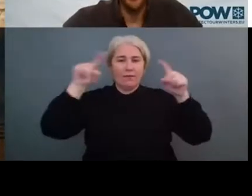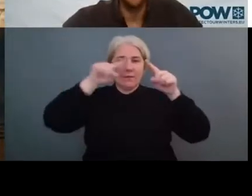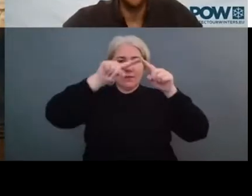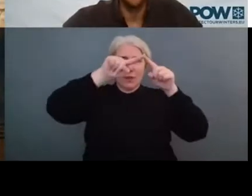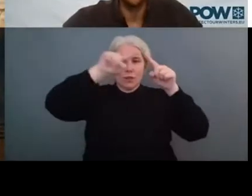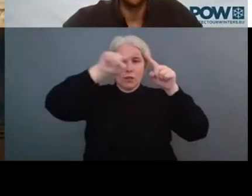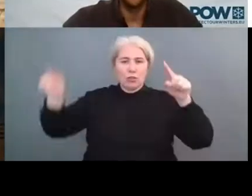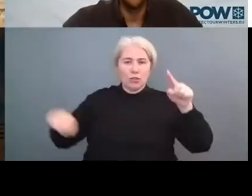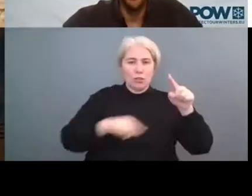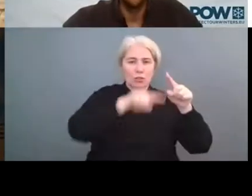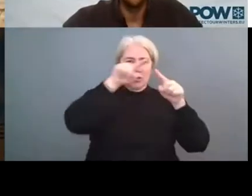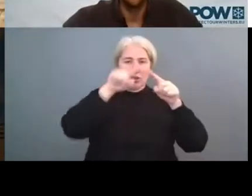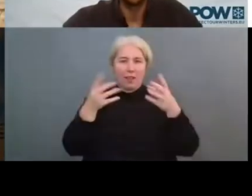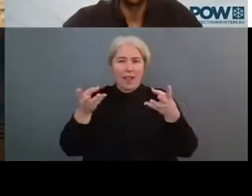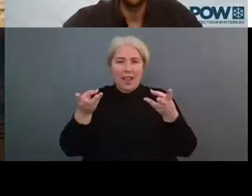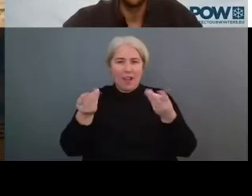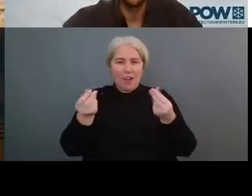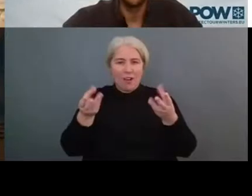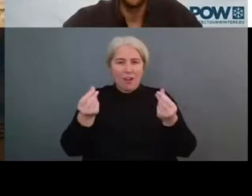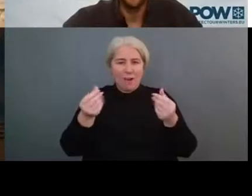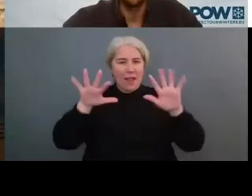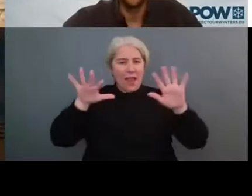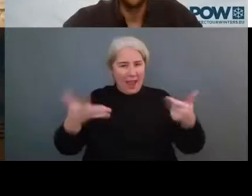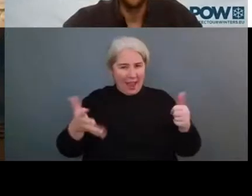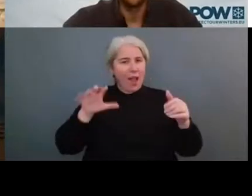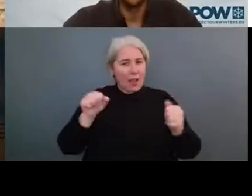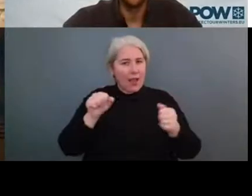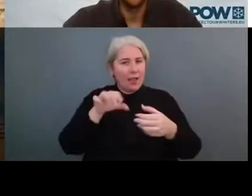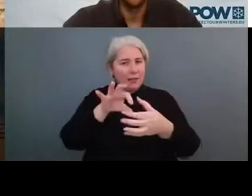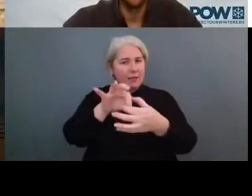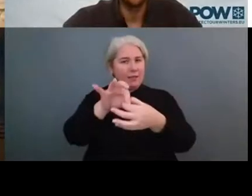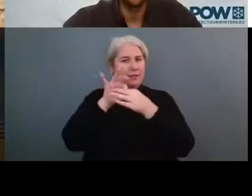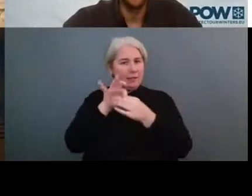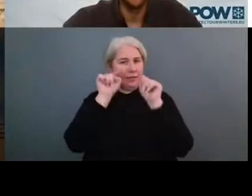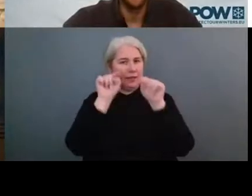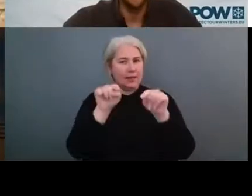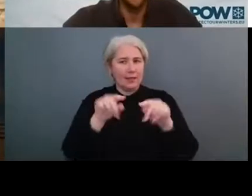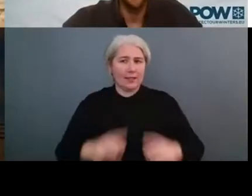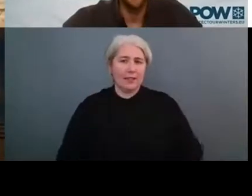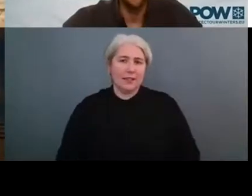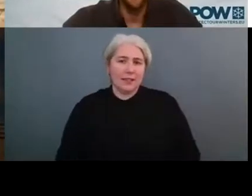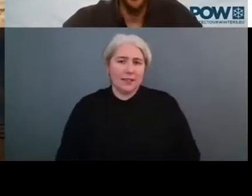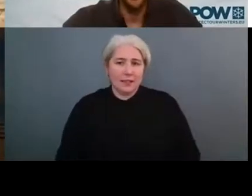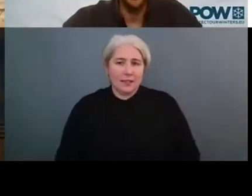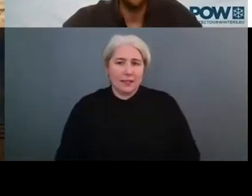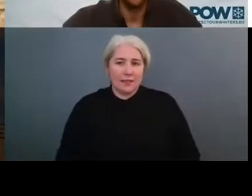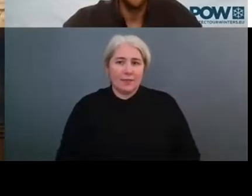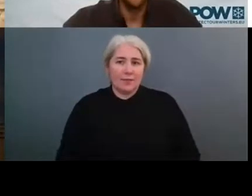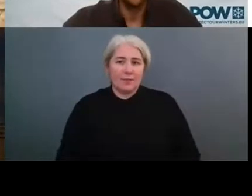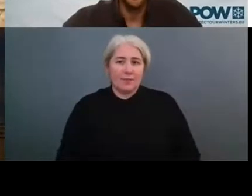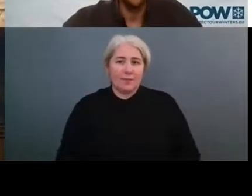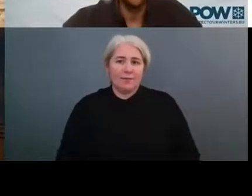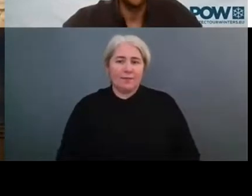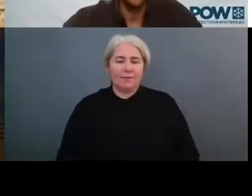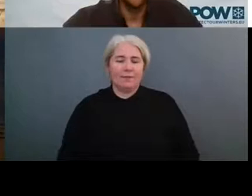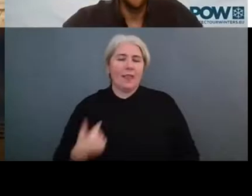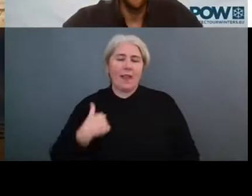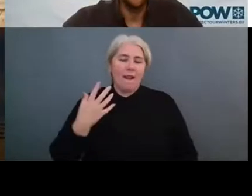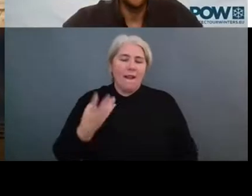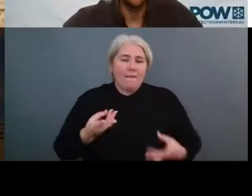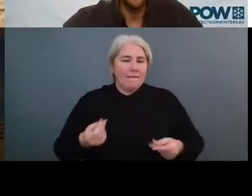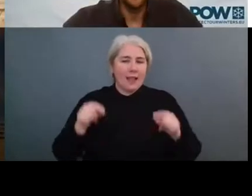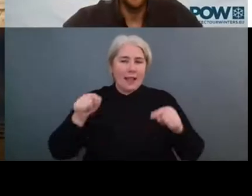find is the very most important aspect of this whole work is to engage on systemic level. So that means